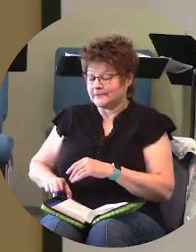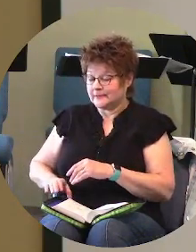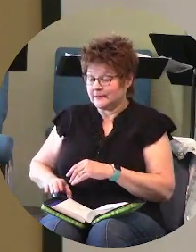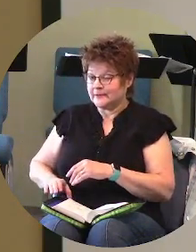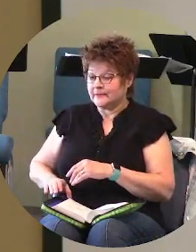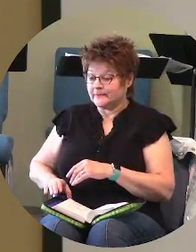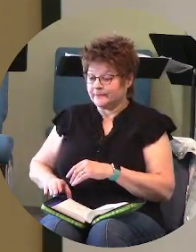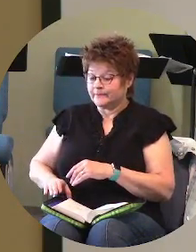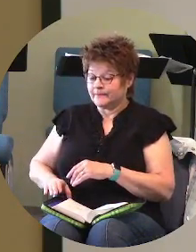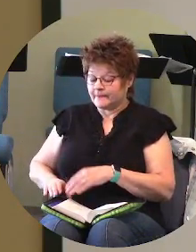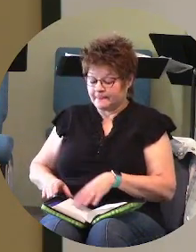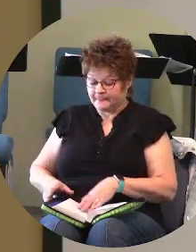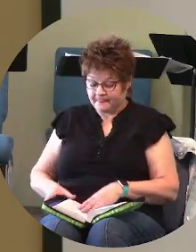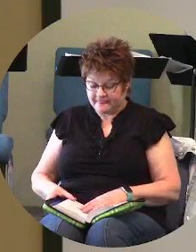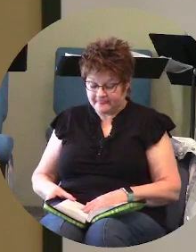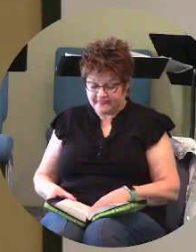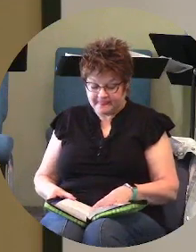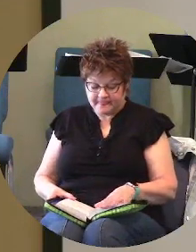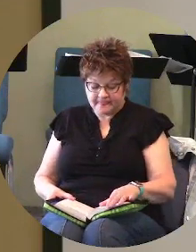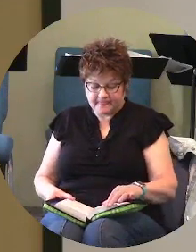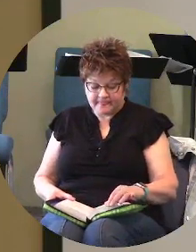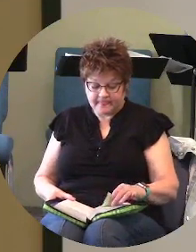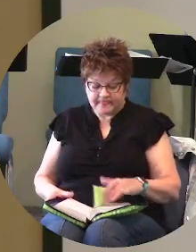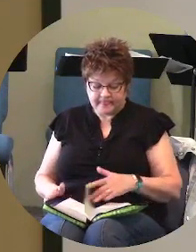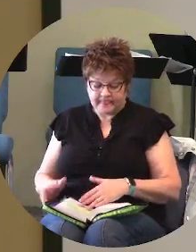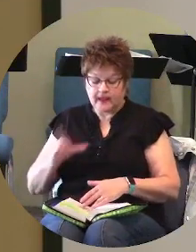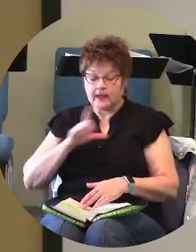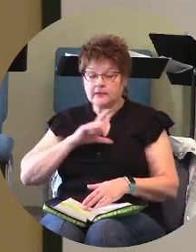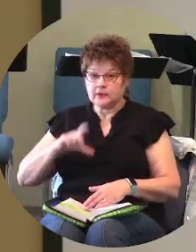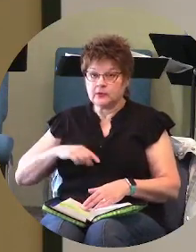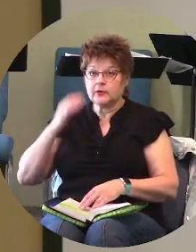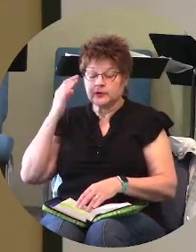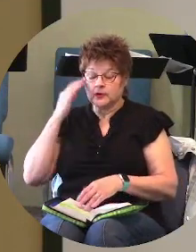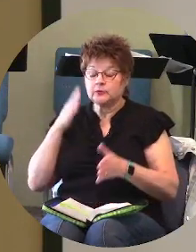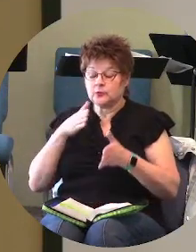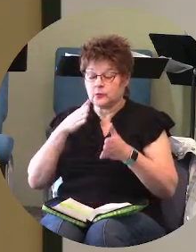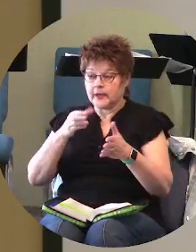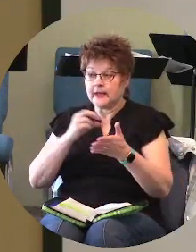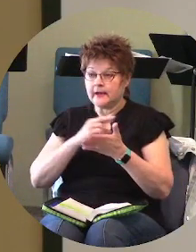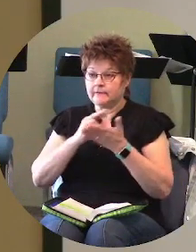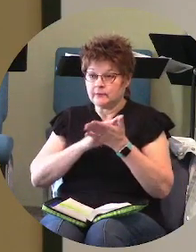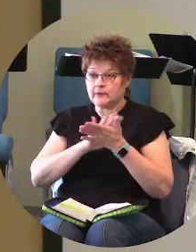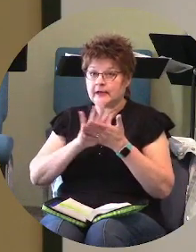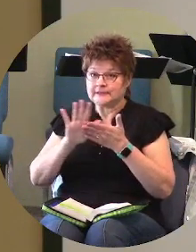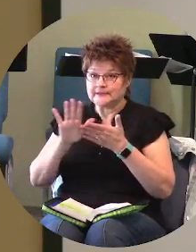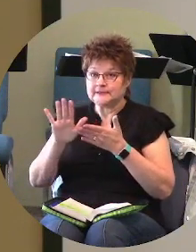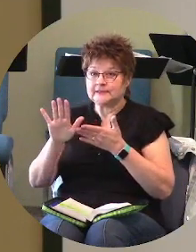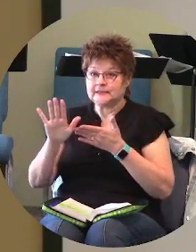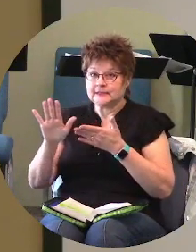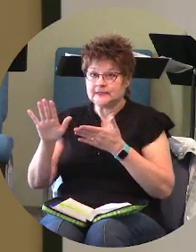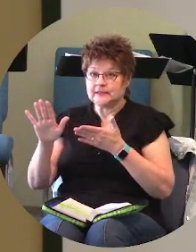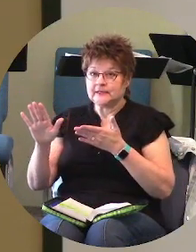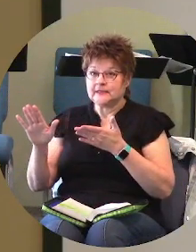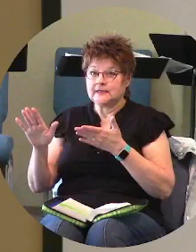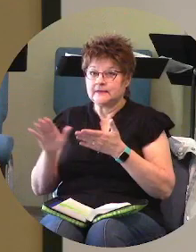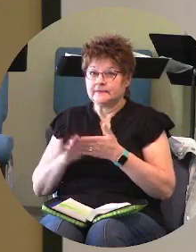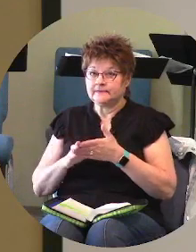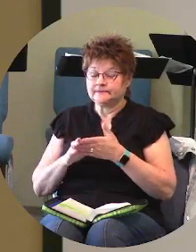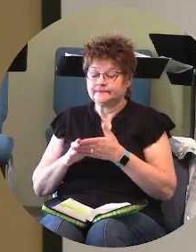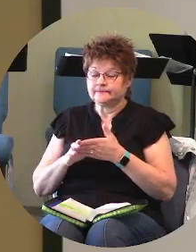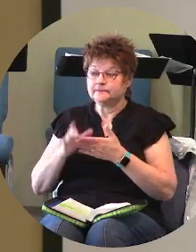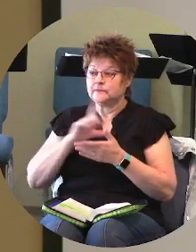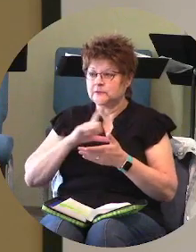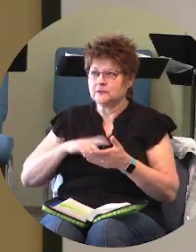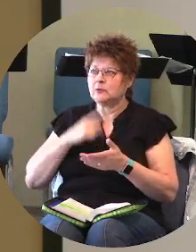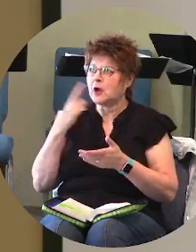let me finish this off the lord knows the way of the righteous the lord always knows the right way